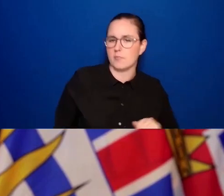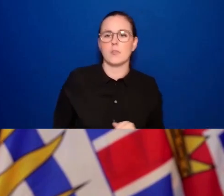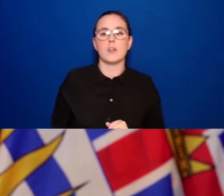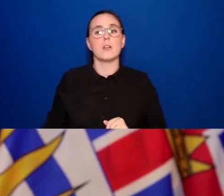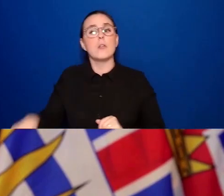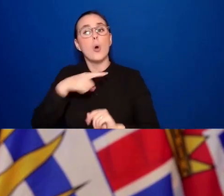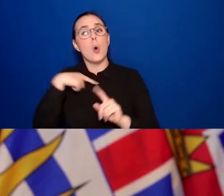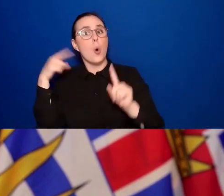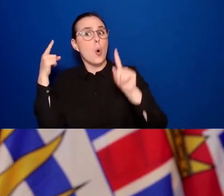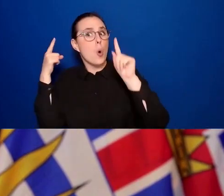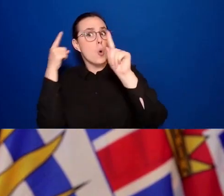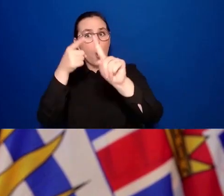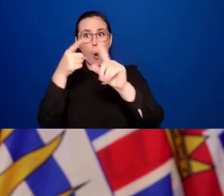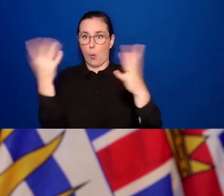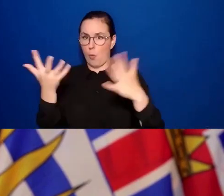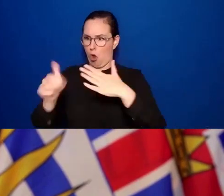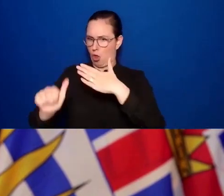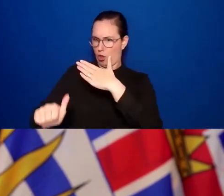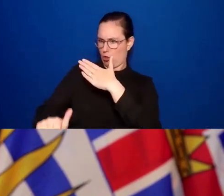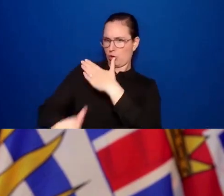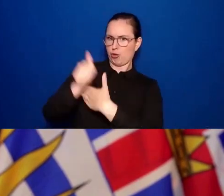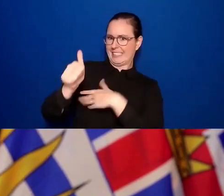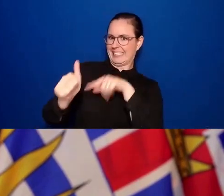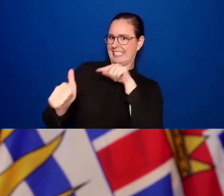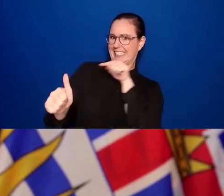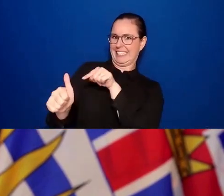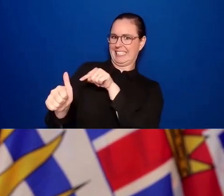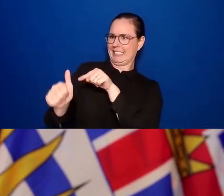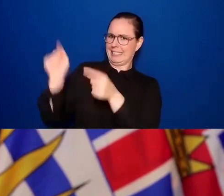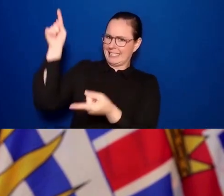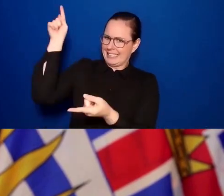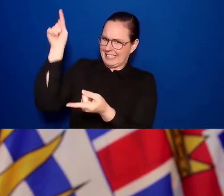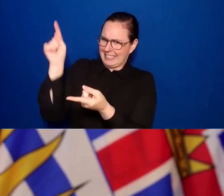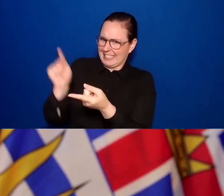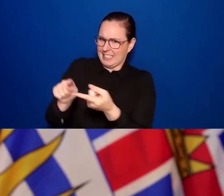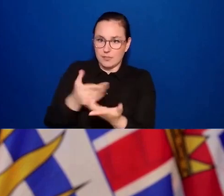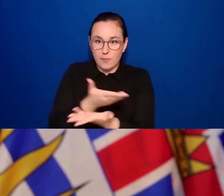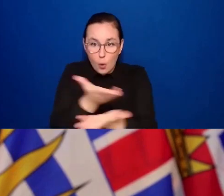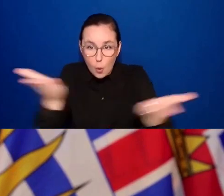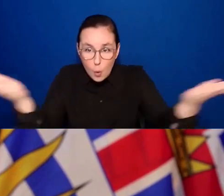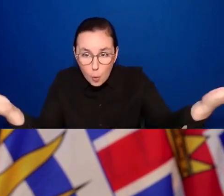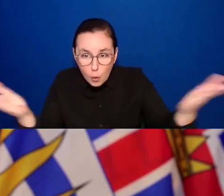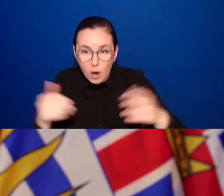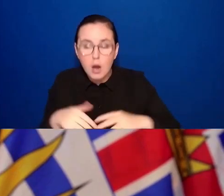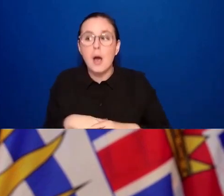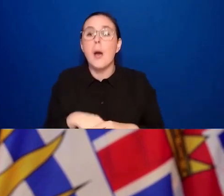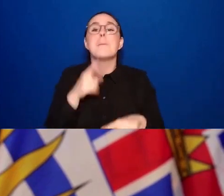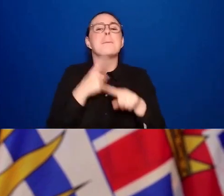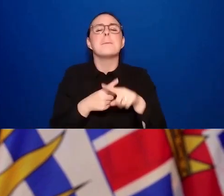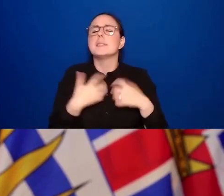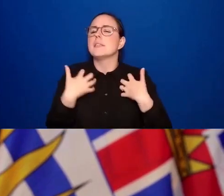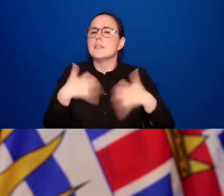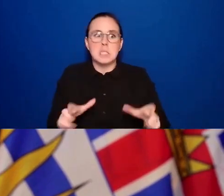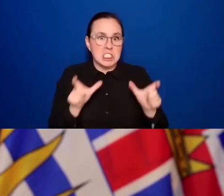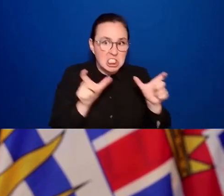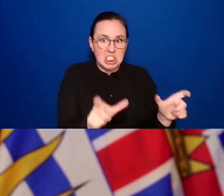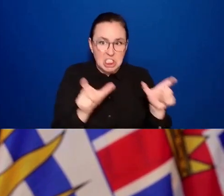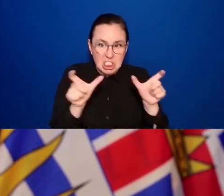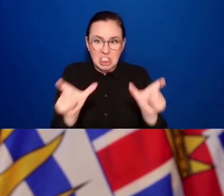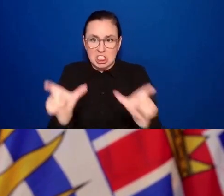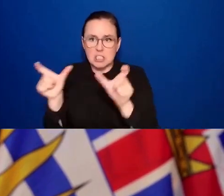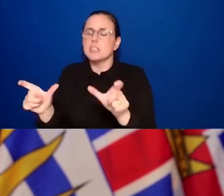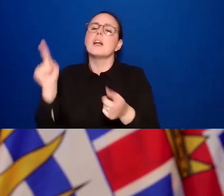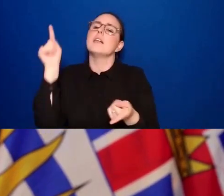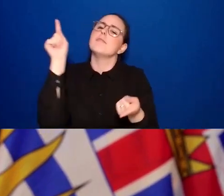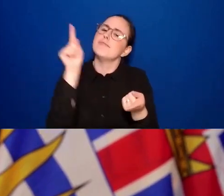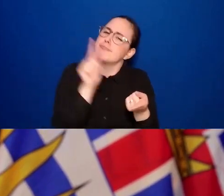and balance that with minimizing disruption. And this is the balance that we've worked hard to achieve, and right now,